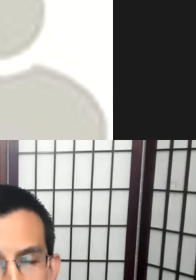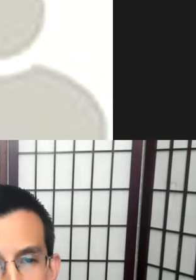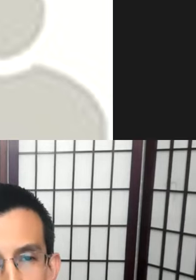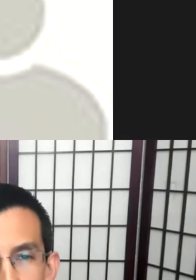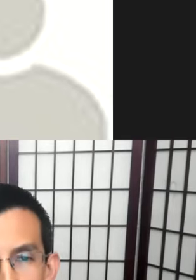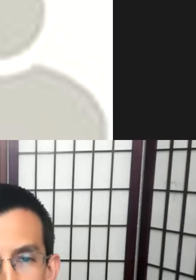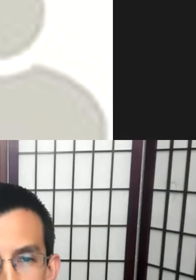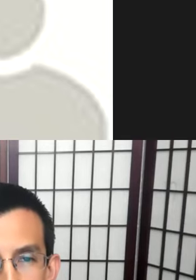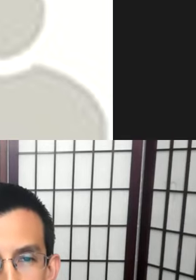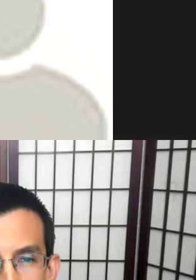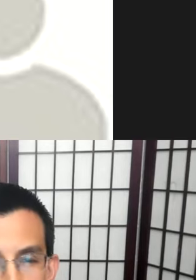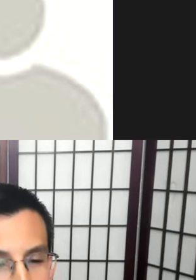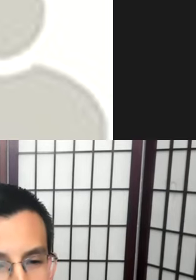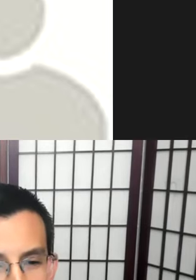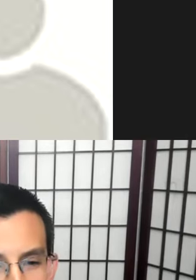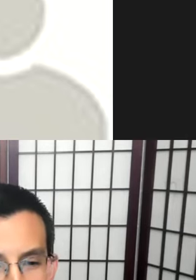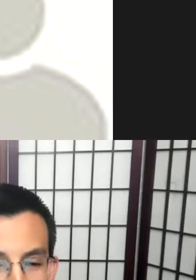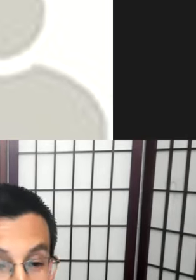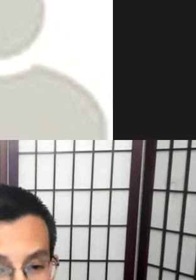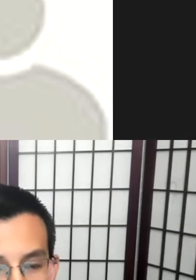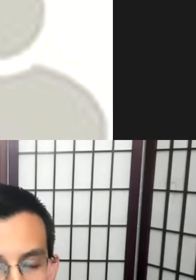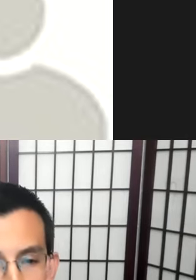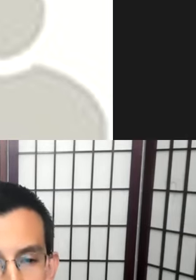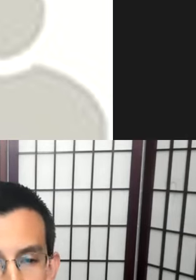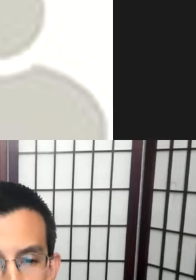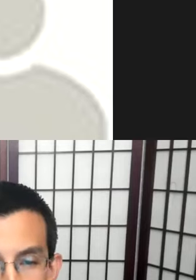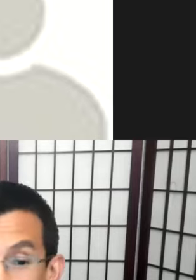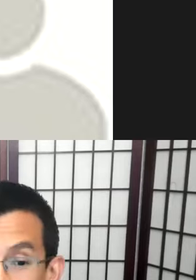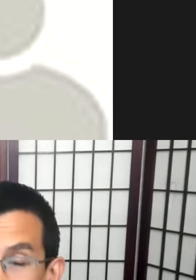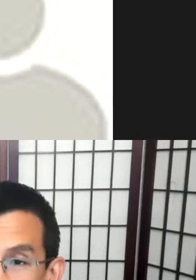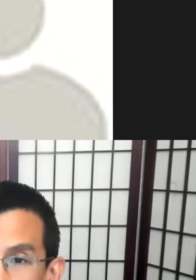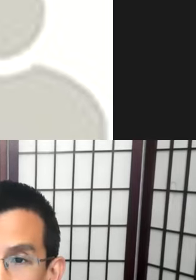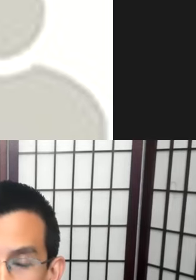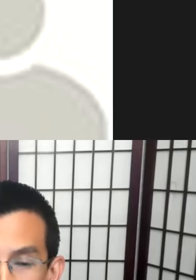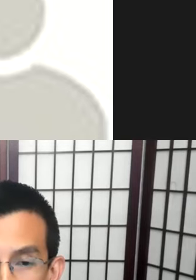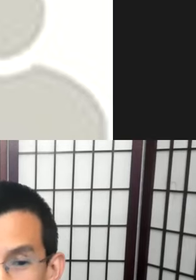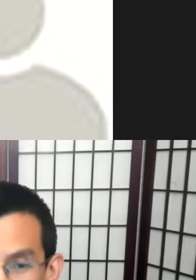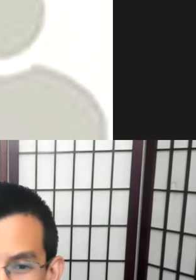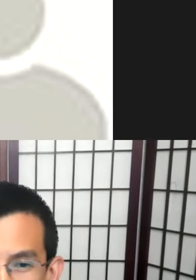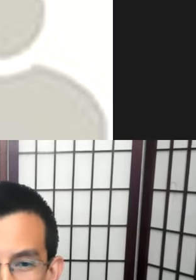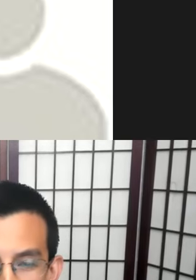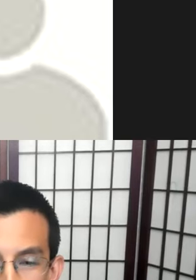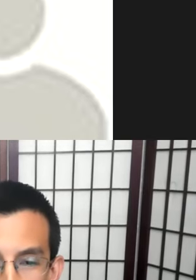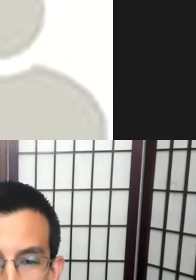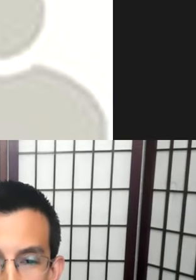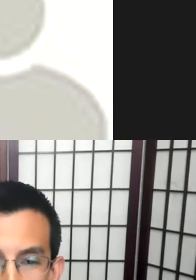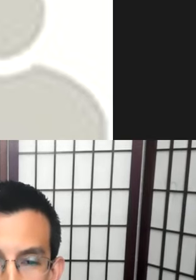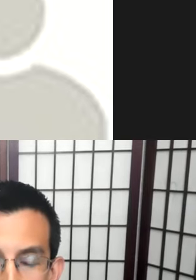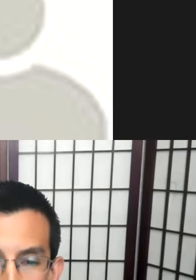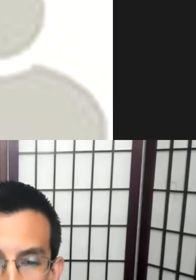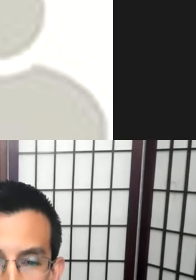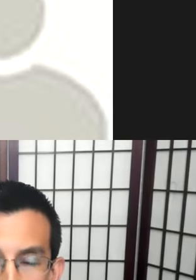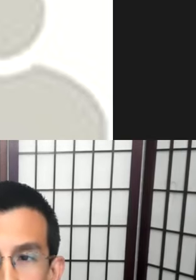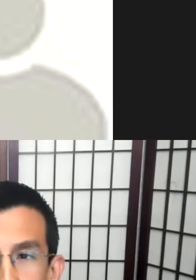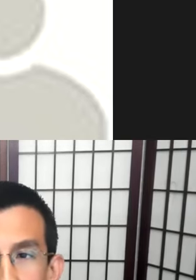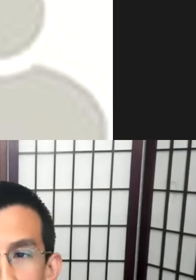I don't have a particular, shall we say, specific answer for this because, of course, it's always going to vary based on the particular community